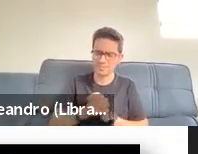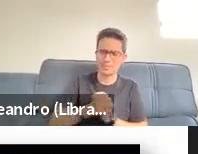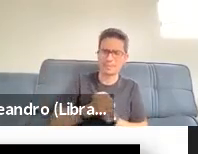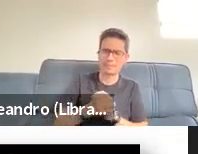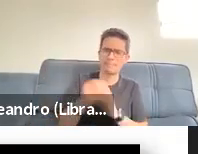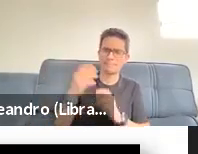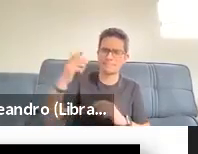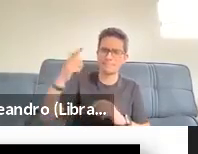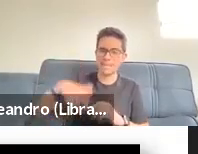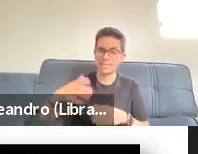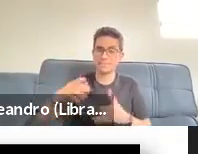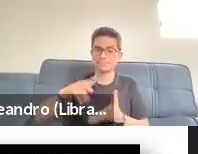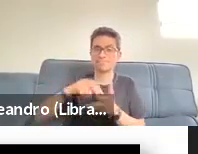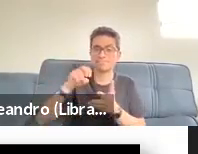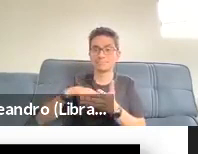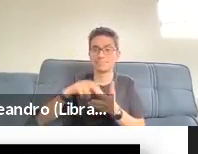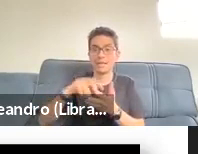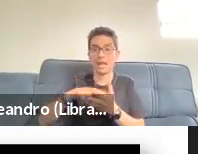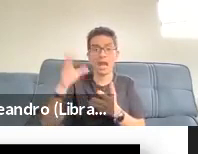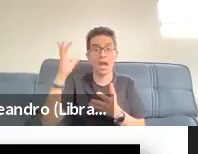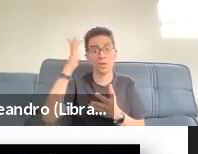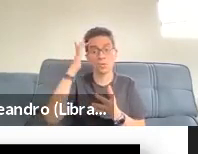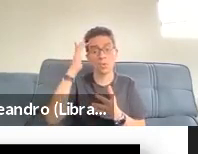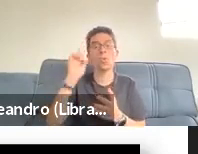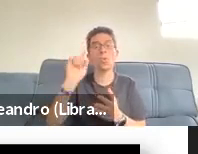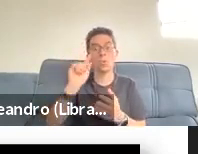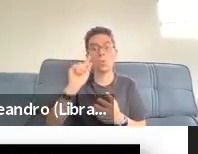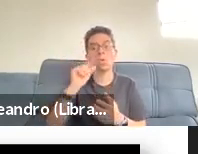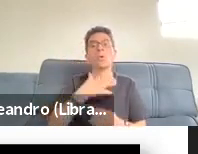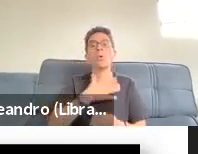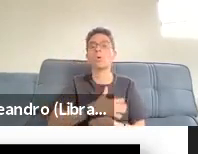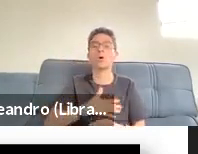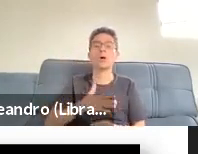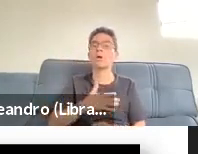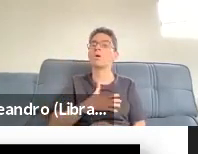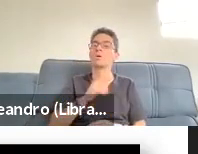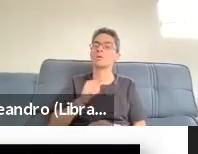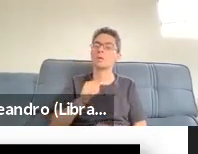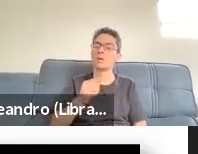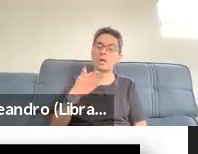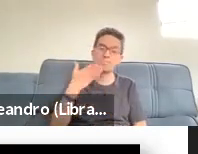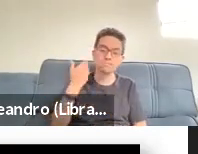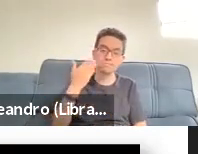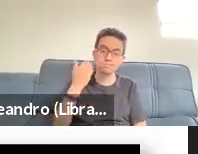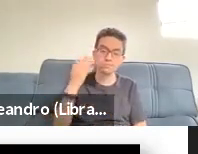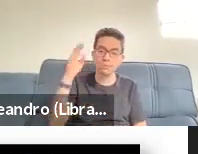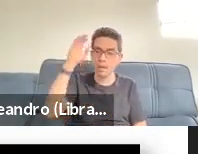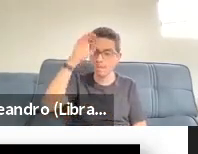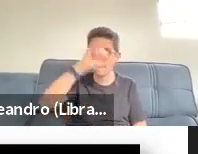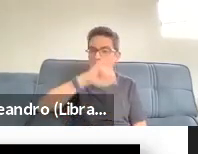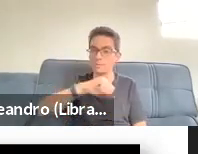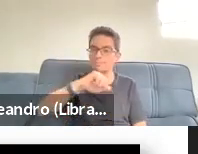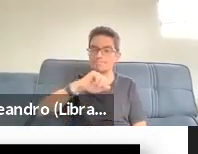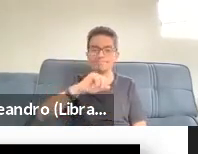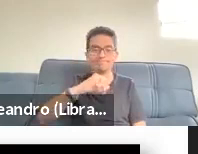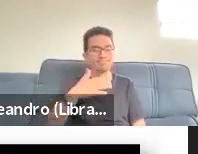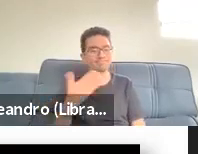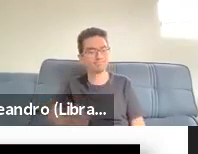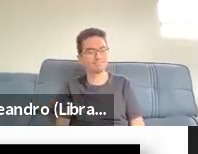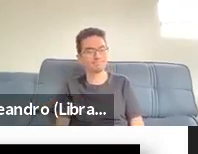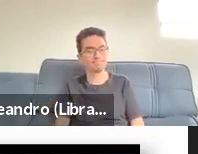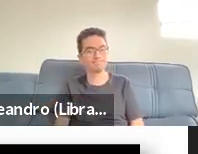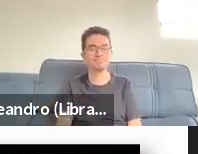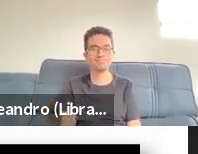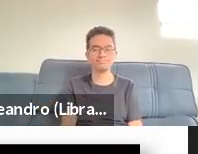they she was a socializing friend as they joined together in a laugh of surprise, when the clerk simply said the difference in these two